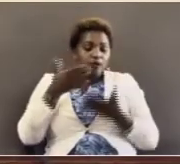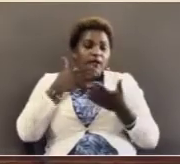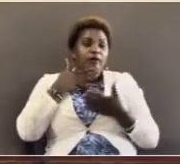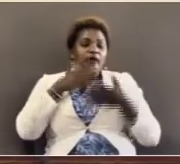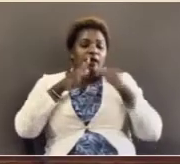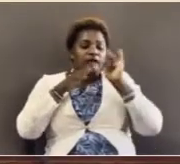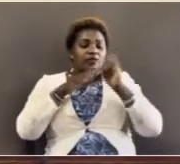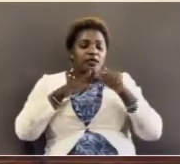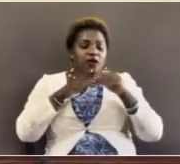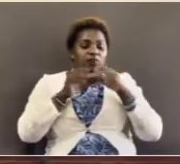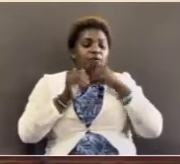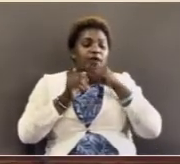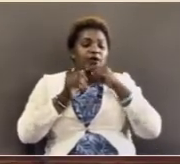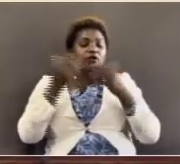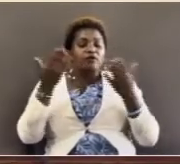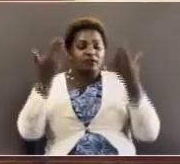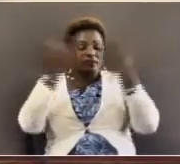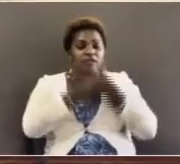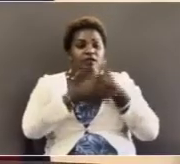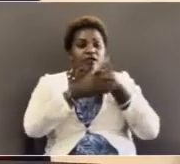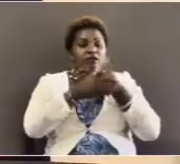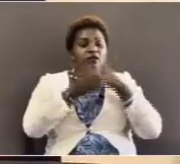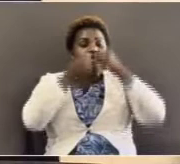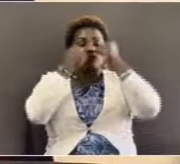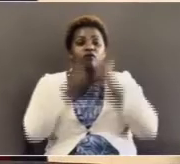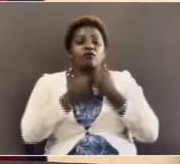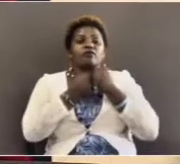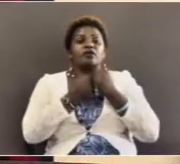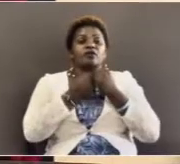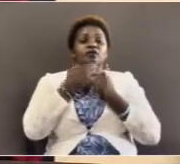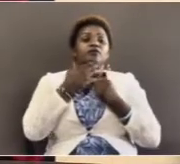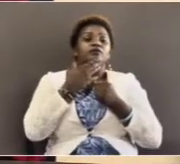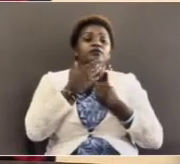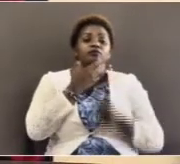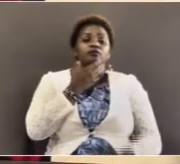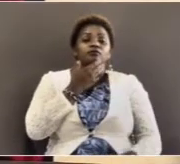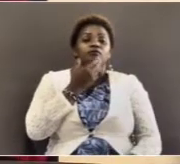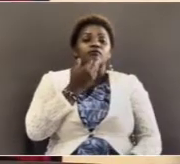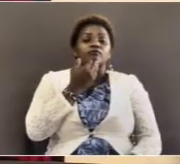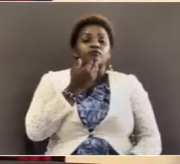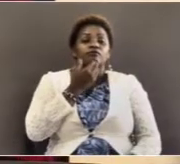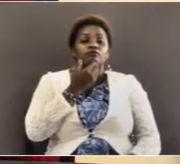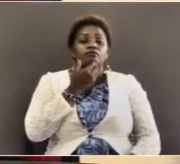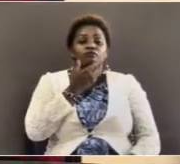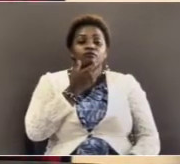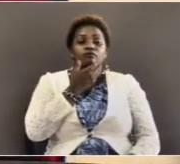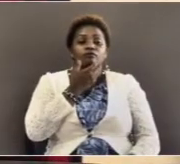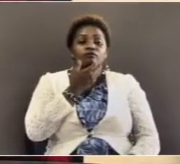And they stay with us over the night. That's confidence. That's confidence.